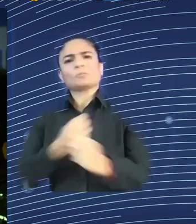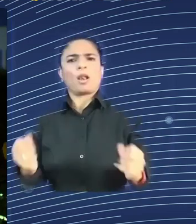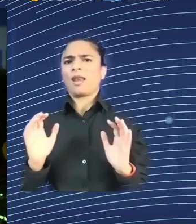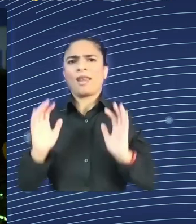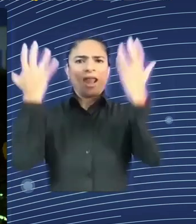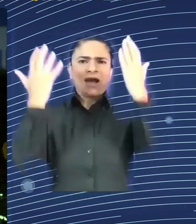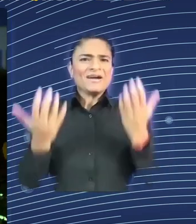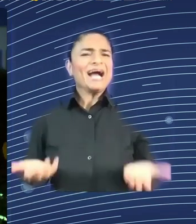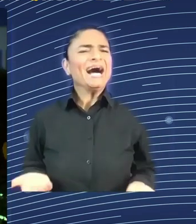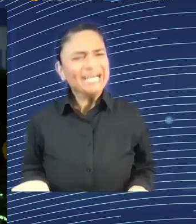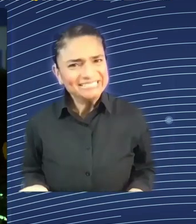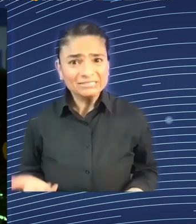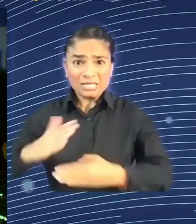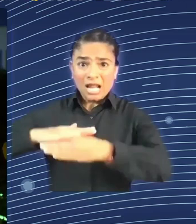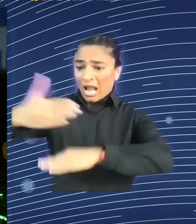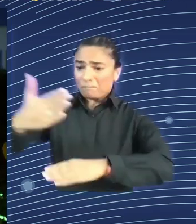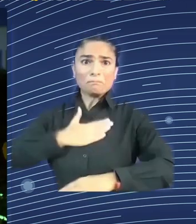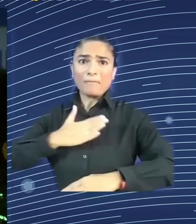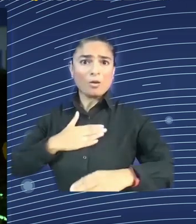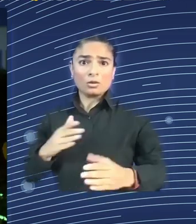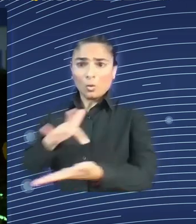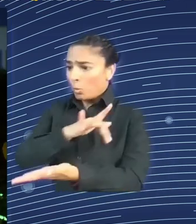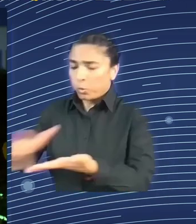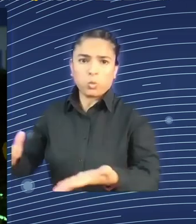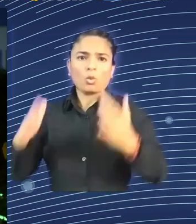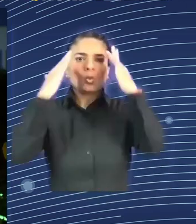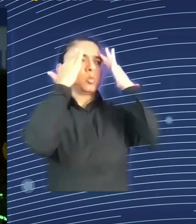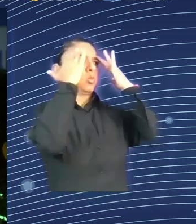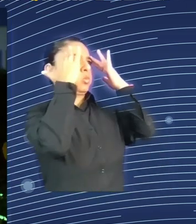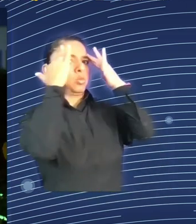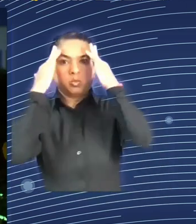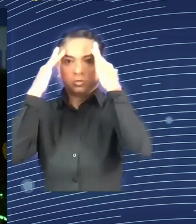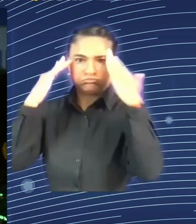therefore, electricity is more important invention than digital technologies.